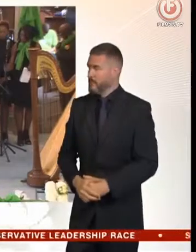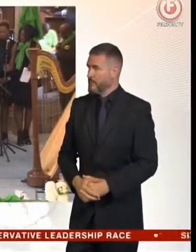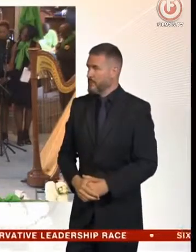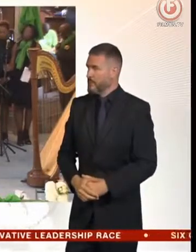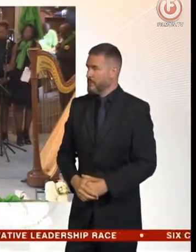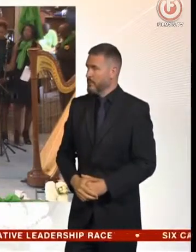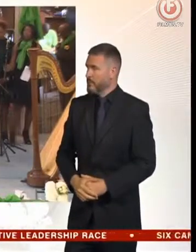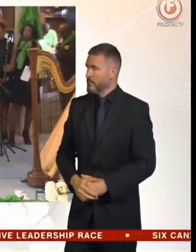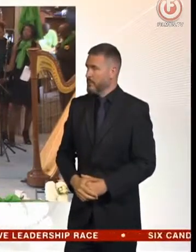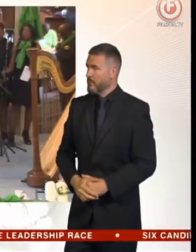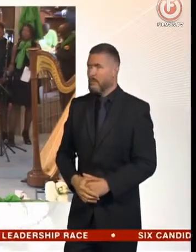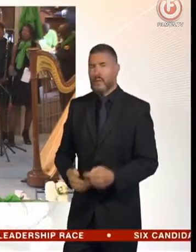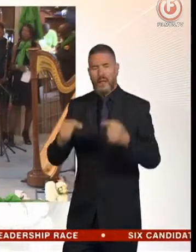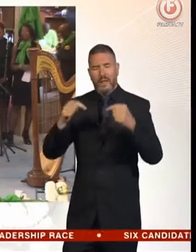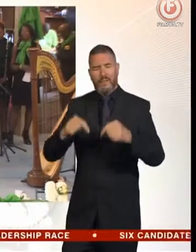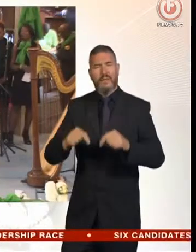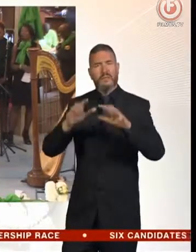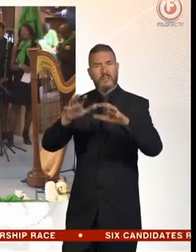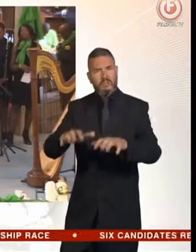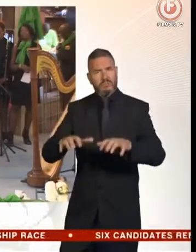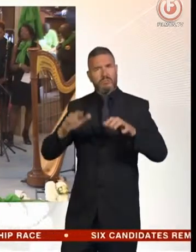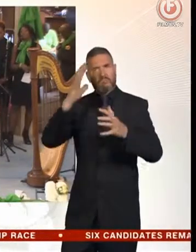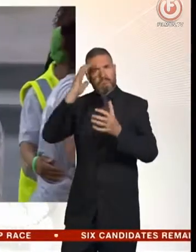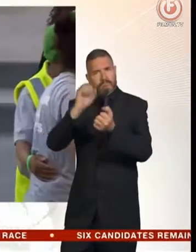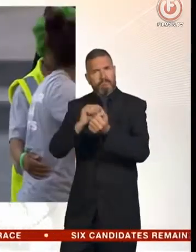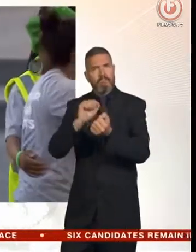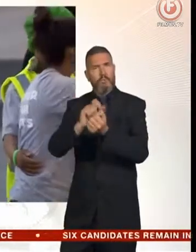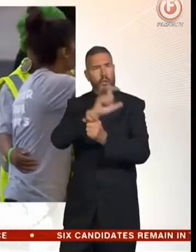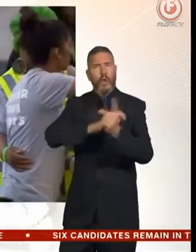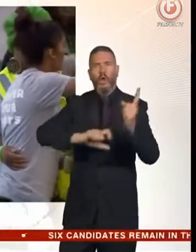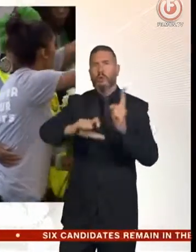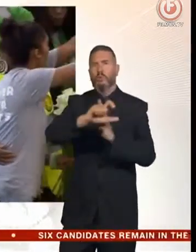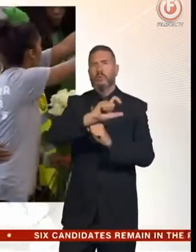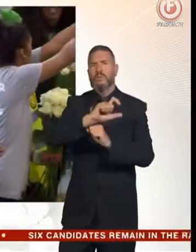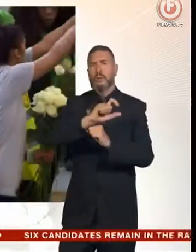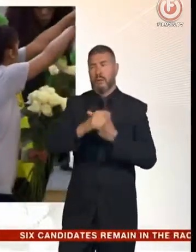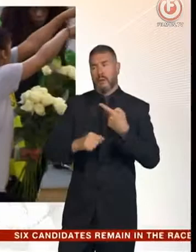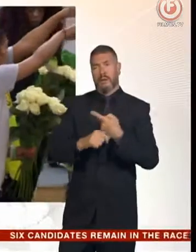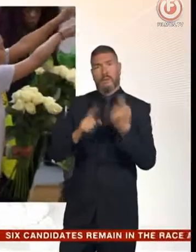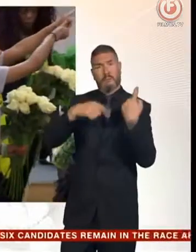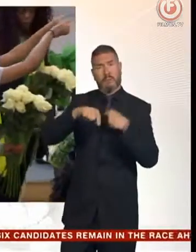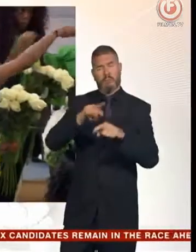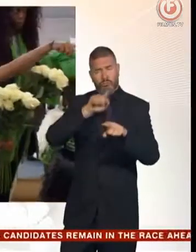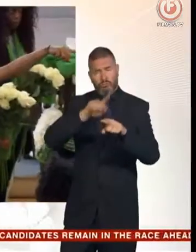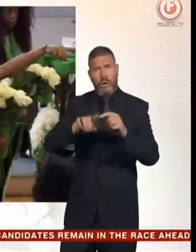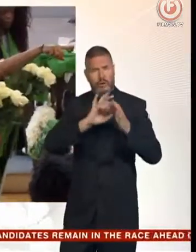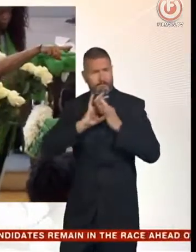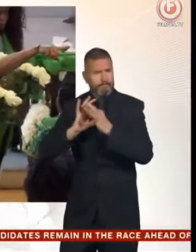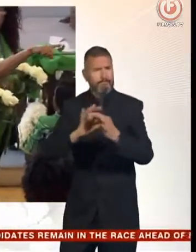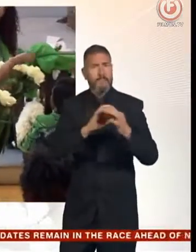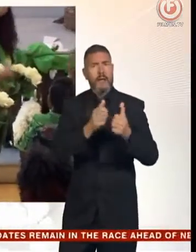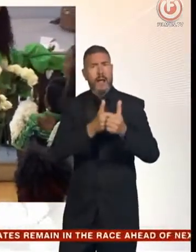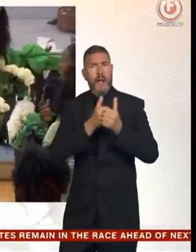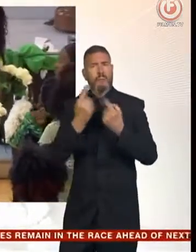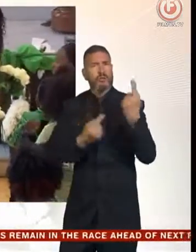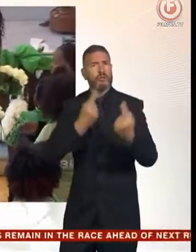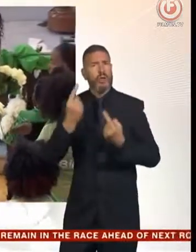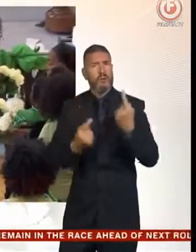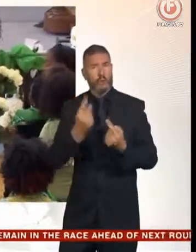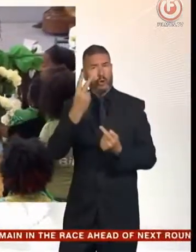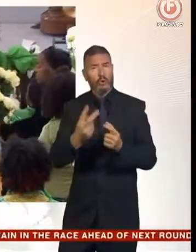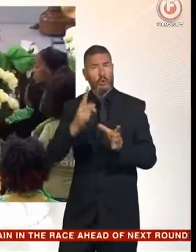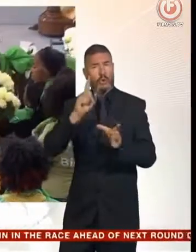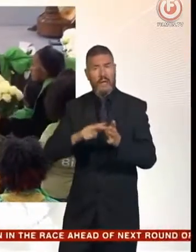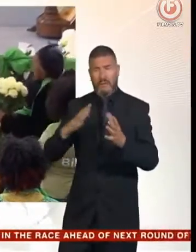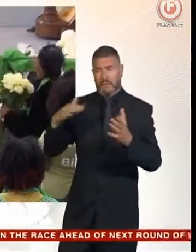This was a service by and for a community whose members have tried so hard to help each other over the last two